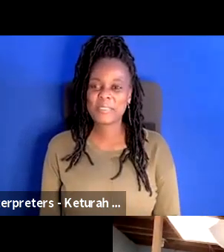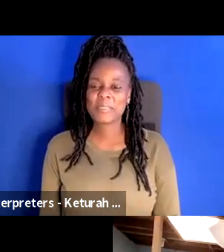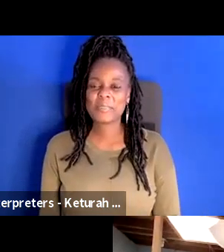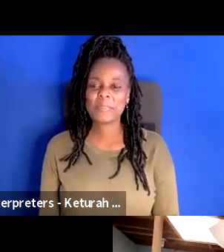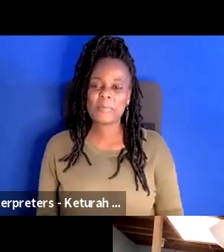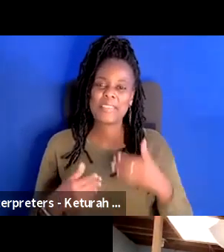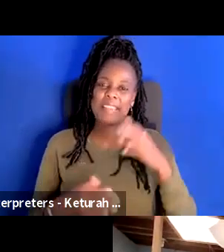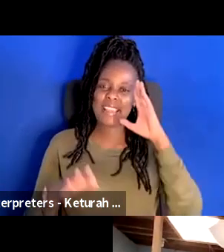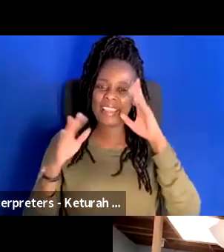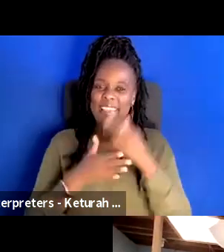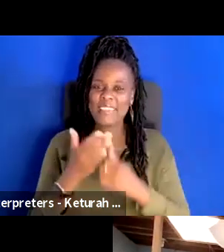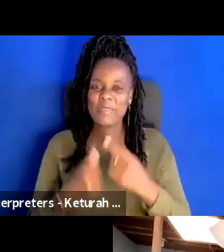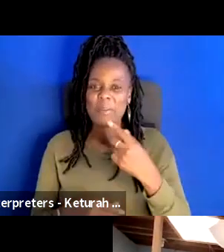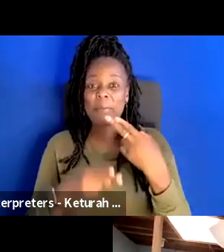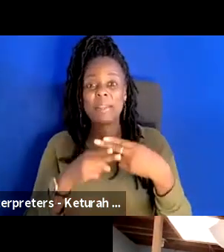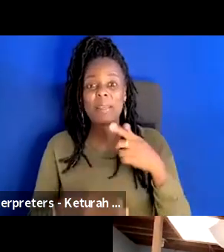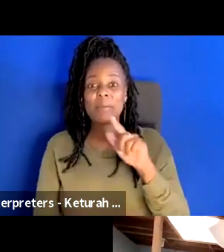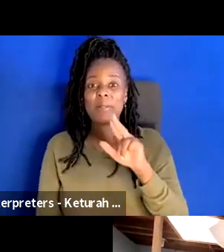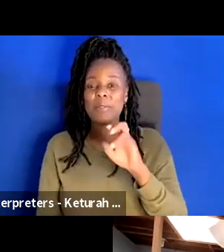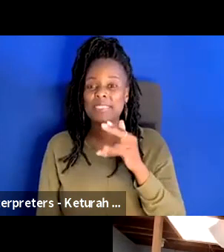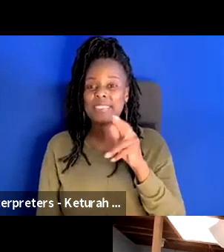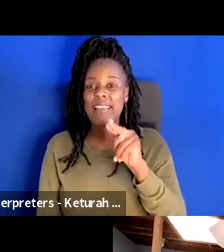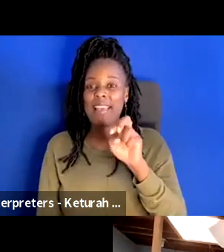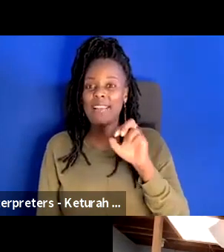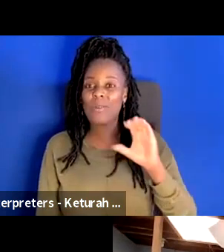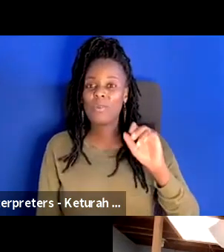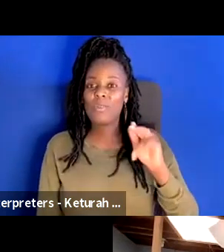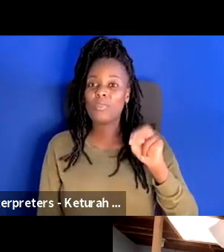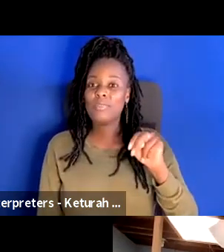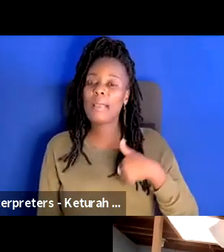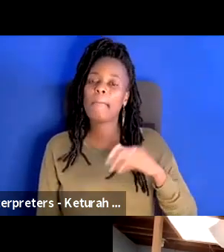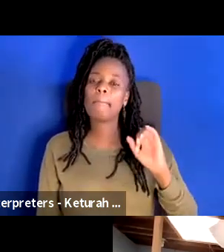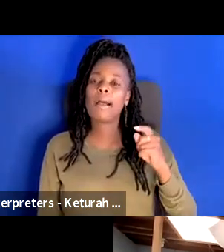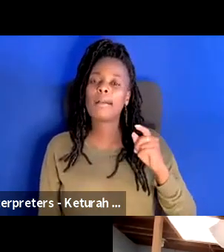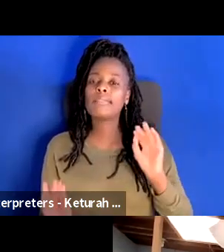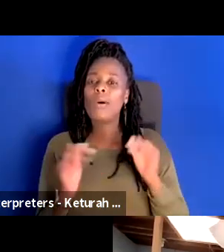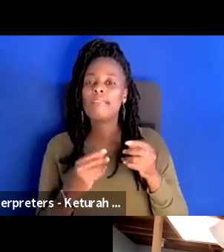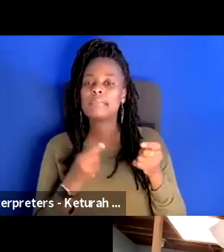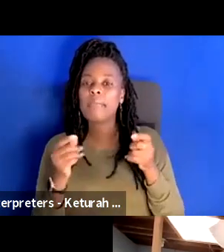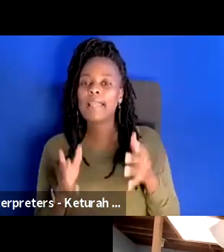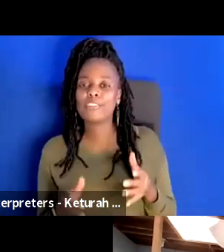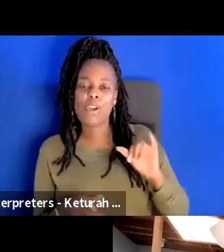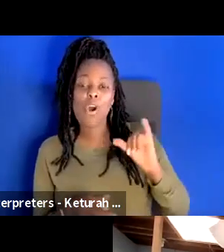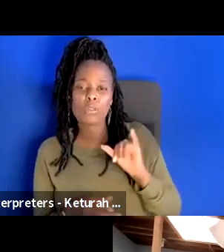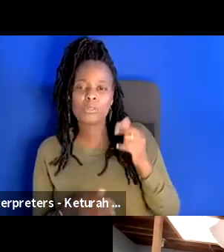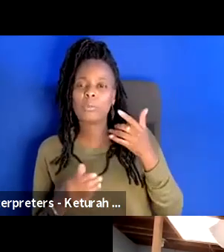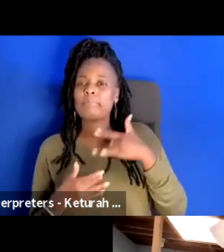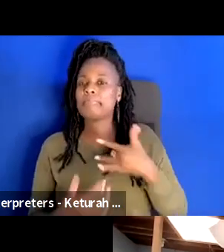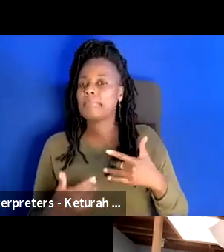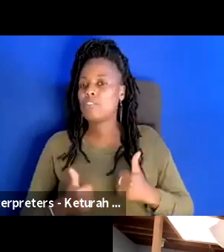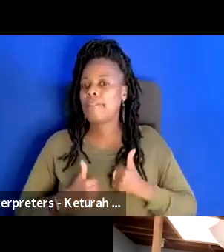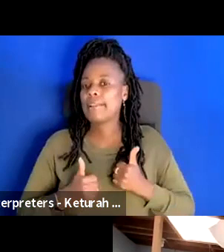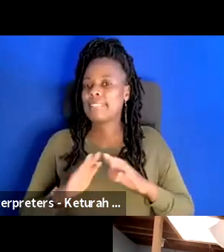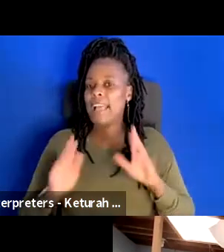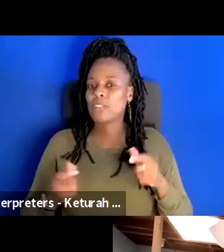Hi, everyone. My name is Lucianne Colon. I'm the box office manager and usually the resident house manager at Oakland Theatre Project.